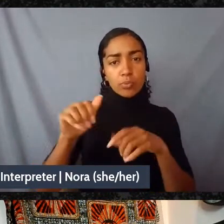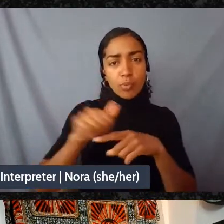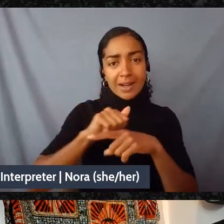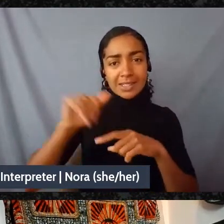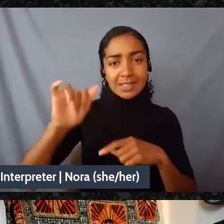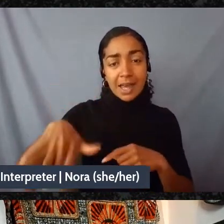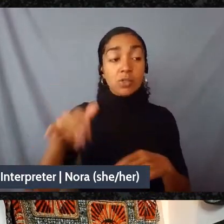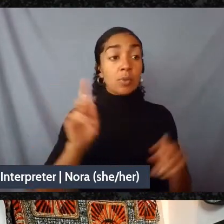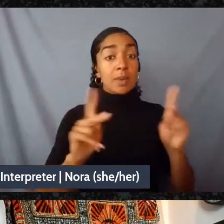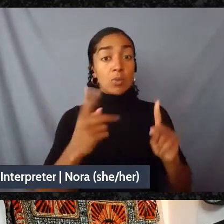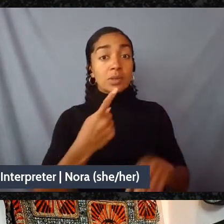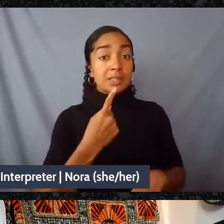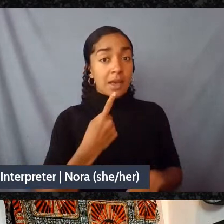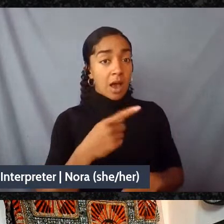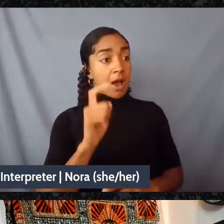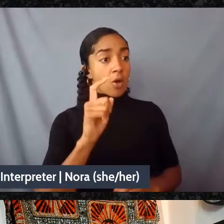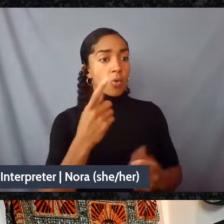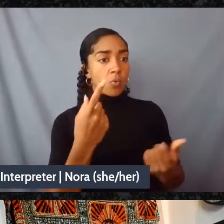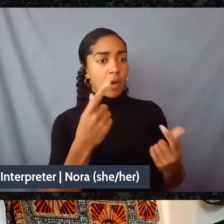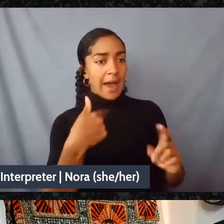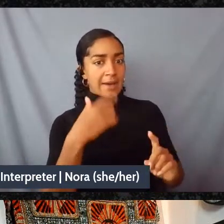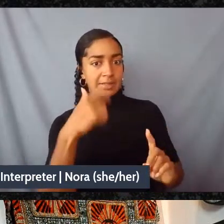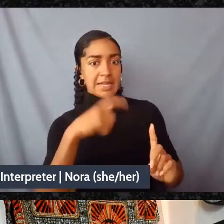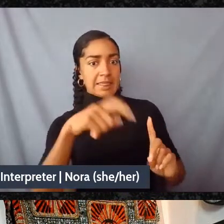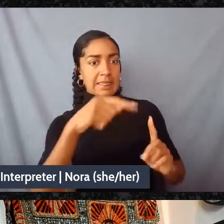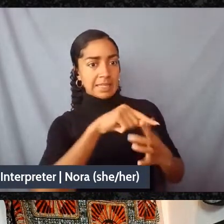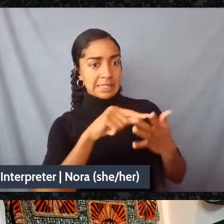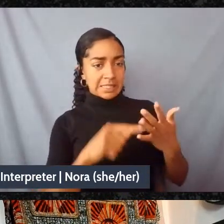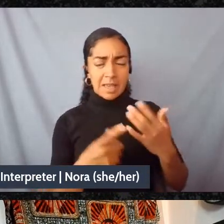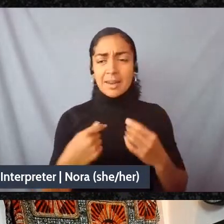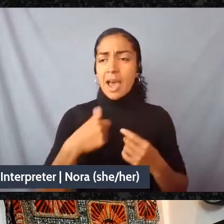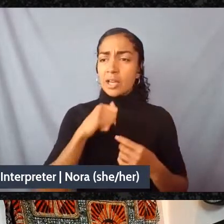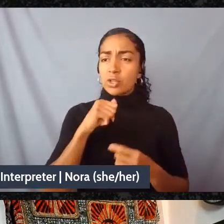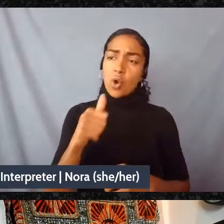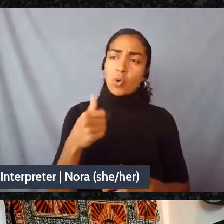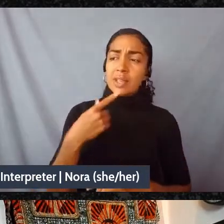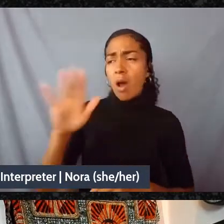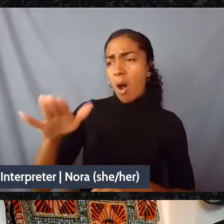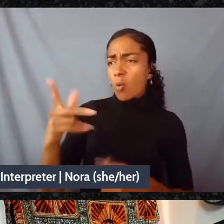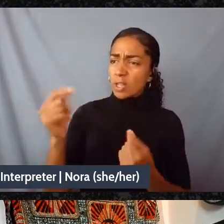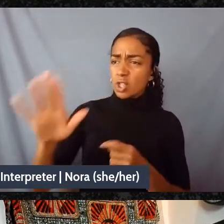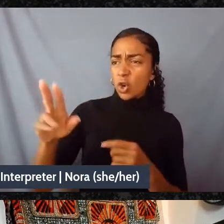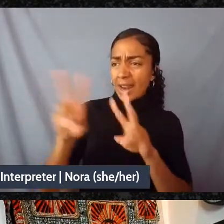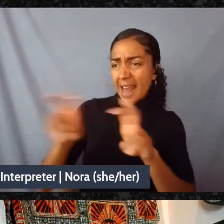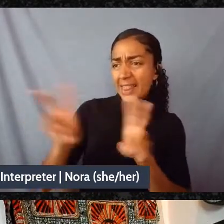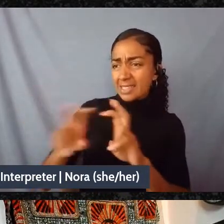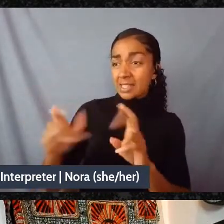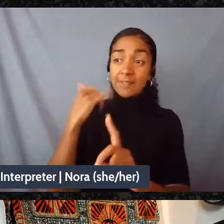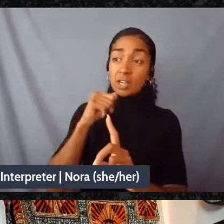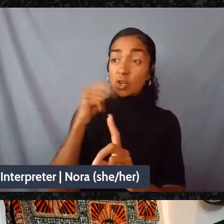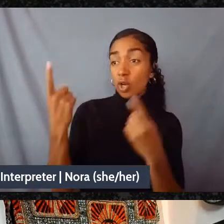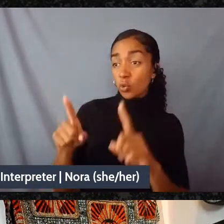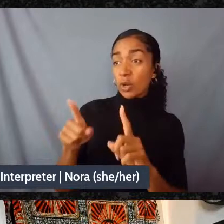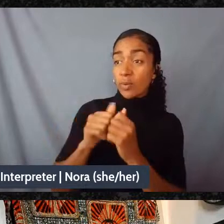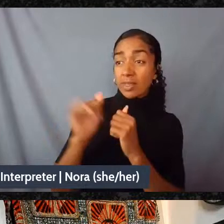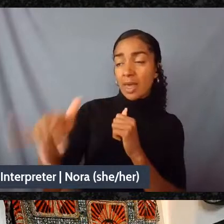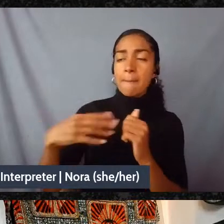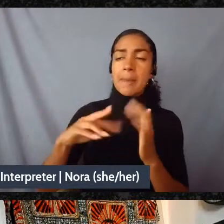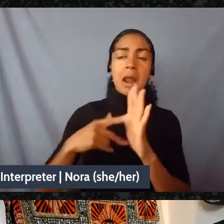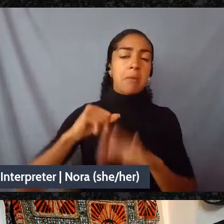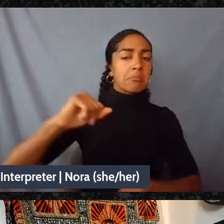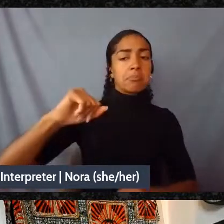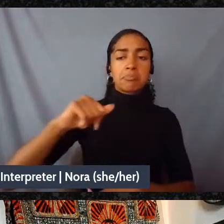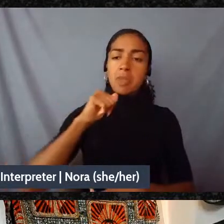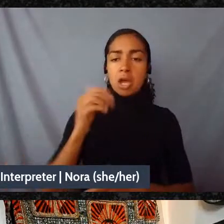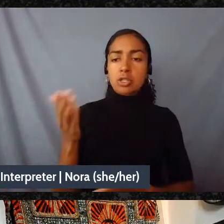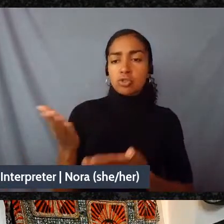analysis and if I don't agree with one point in it, then I will not be of service to you. Mutual aid is like, oh, I see your humanity. There's something